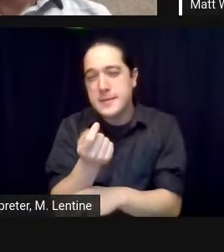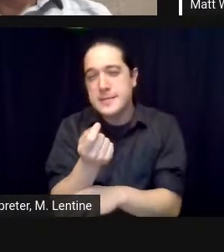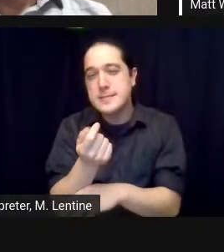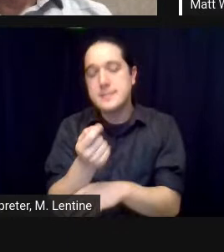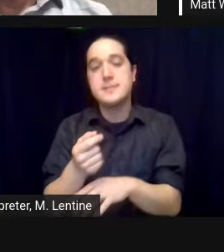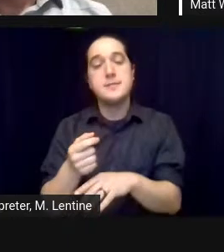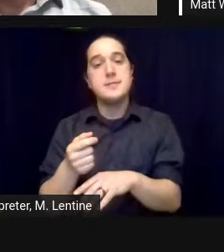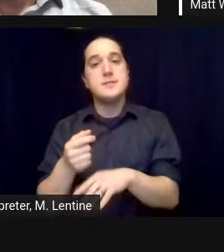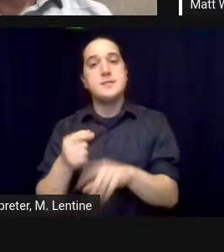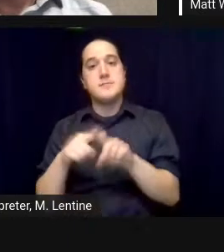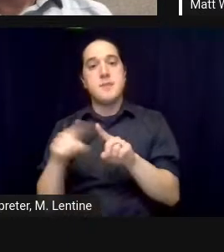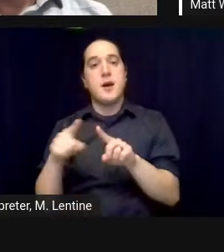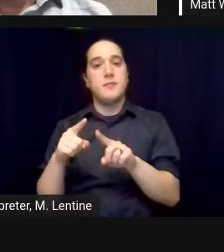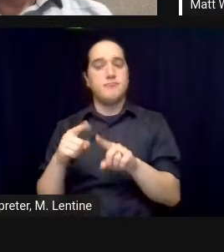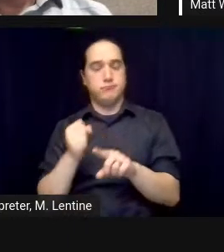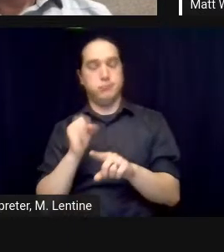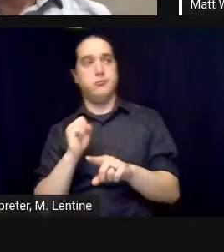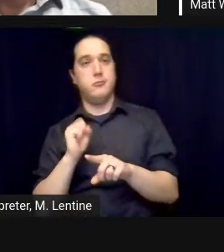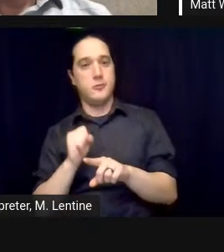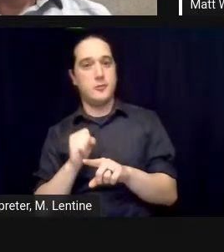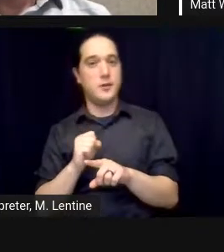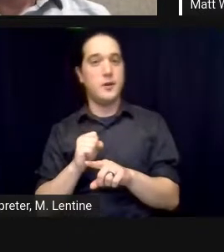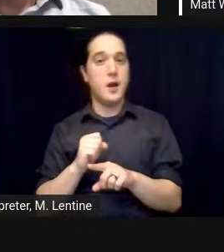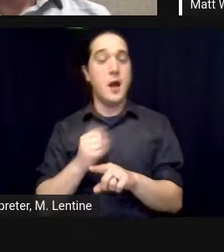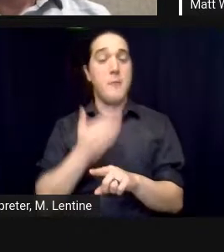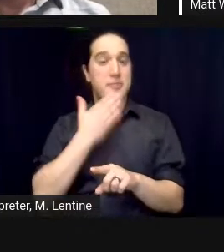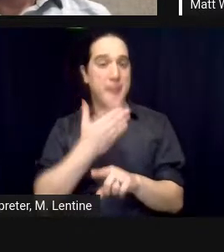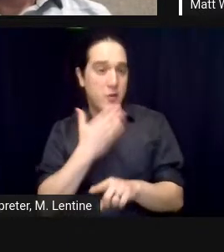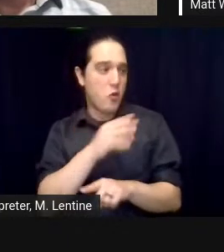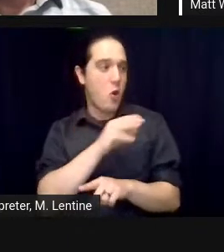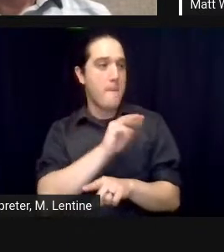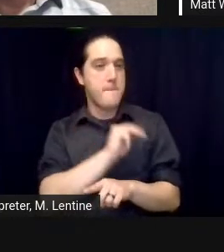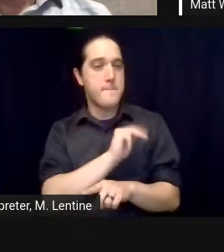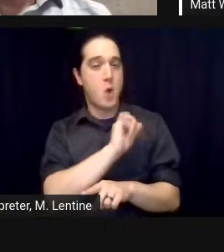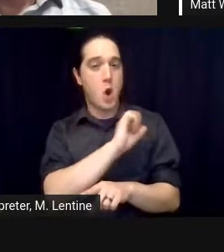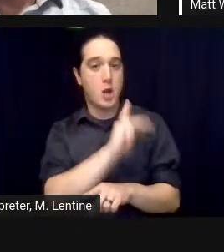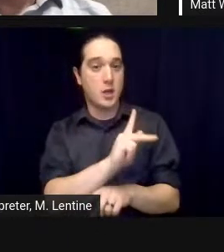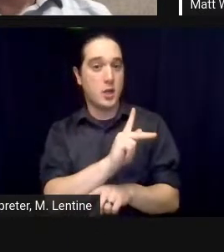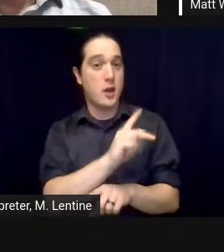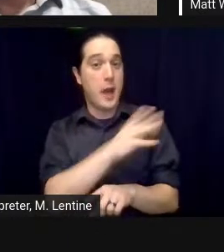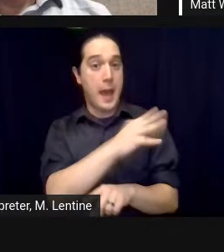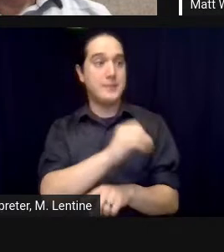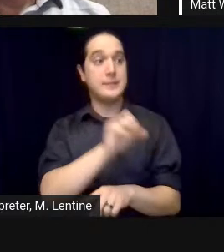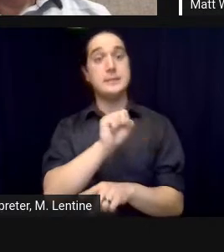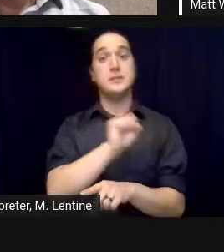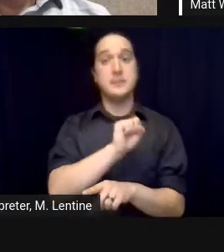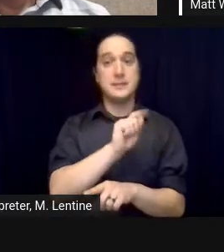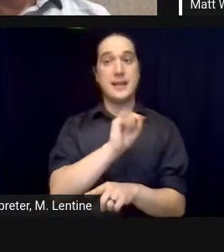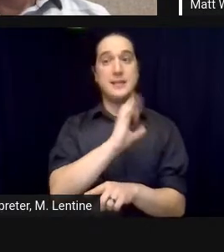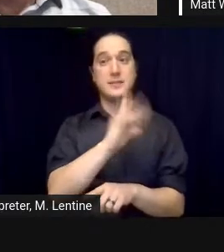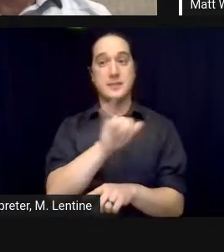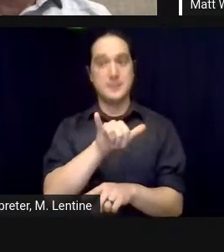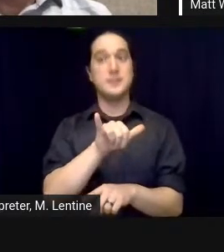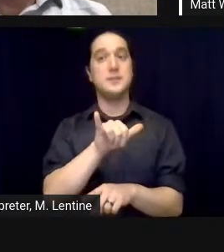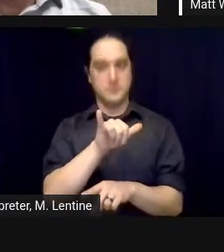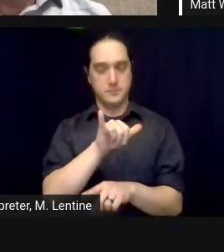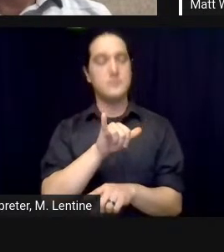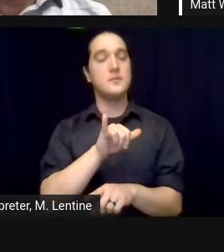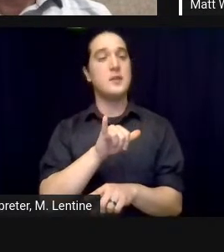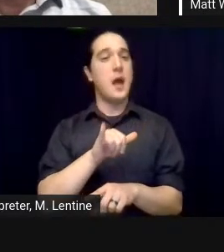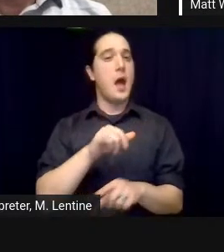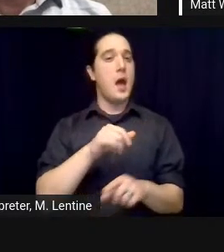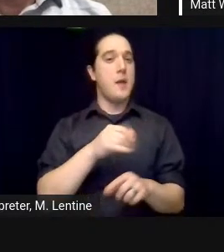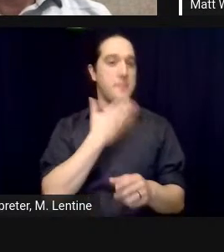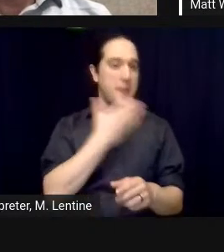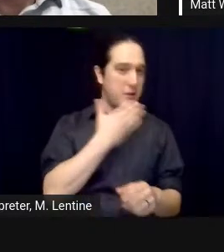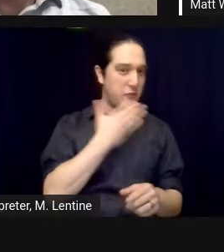made this film while john is still with us to see his legacy on the big screen one of the